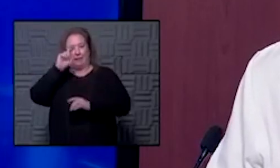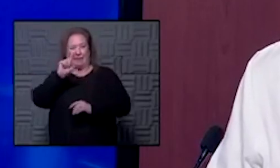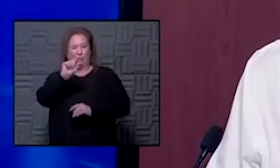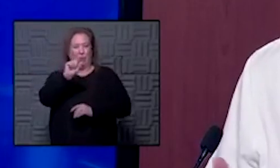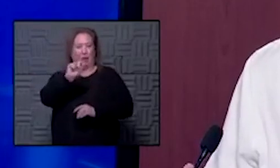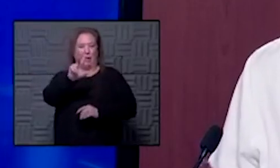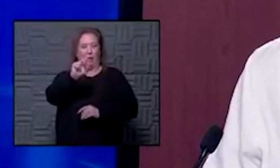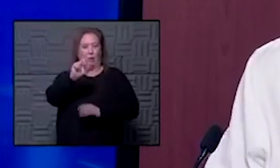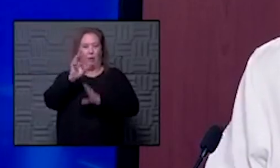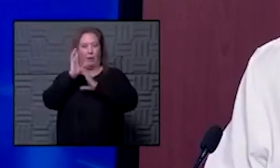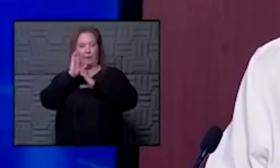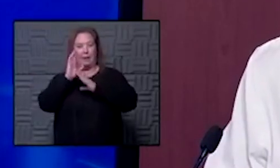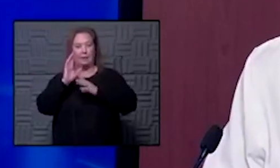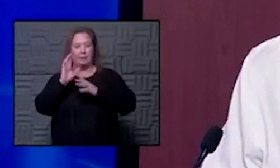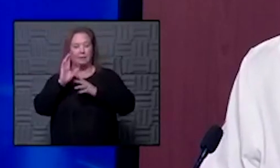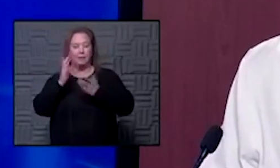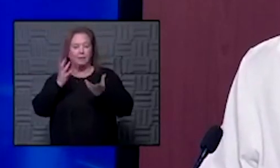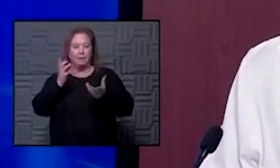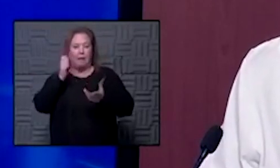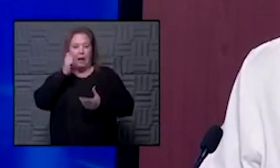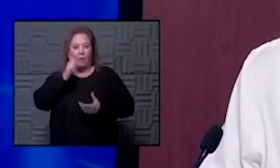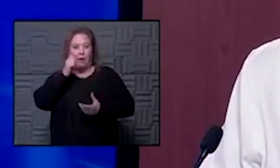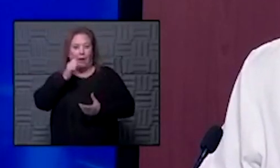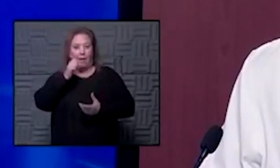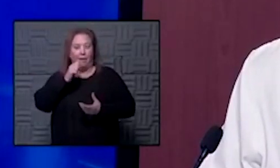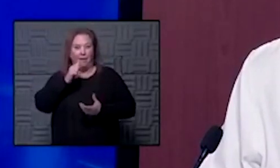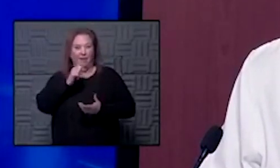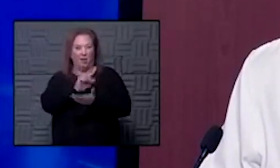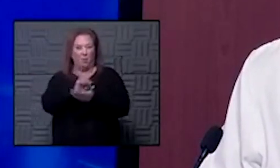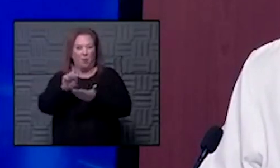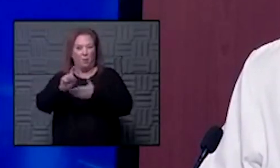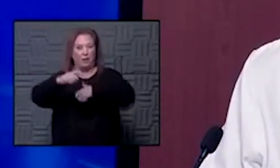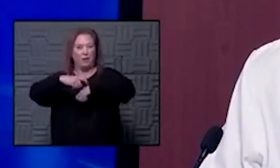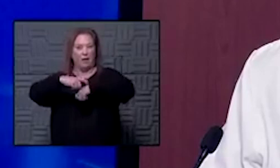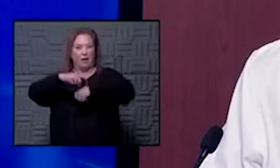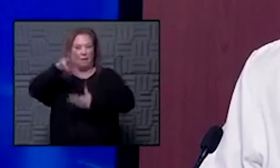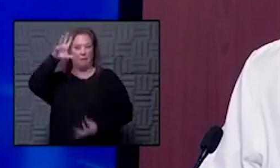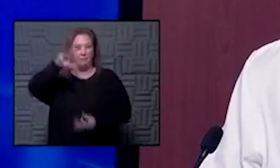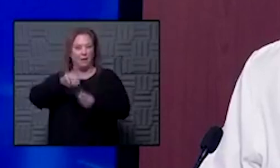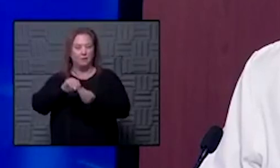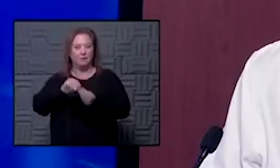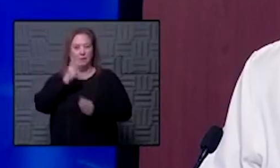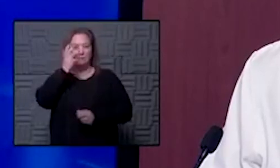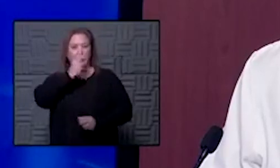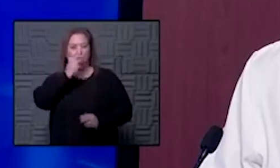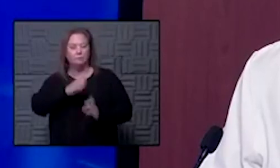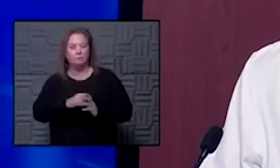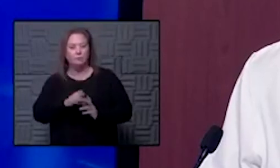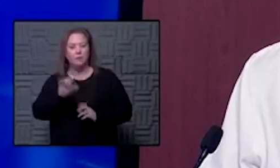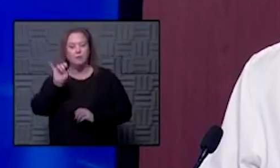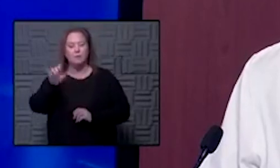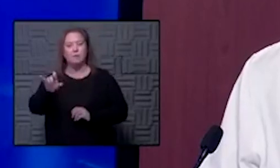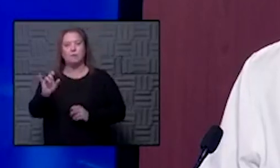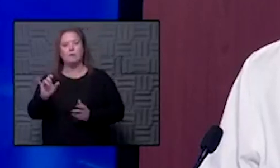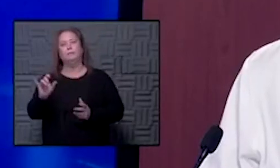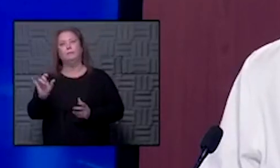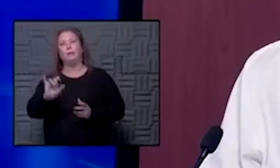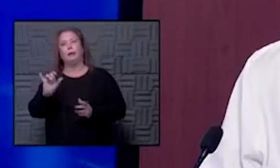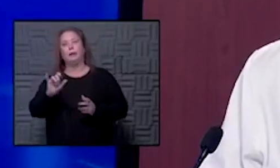beds a day and that adds up then over the course of a week um to sort of free up some capacity those have been things like